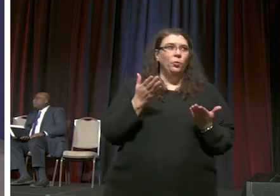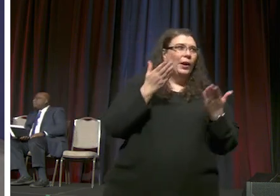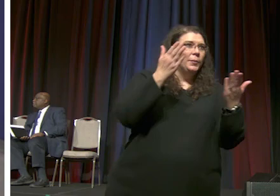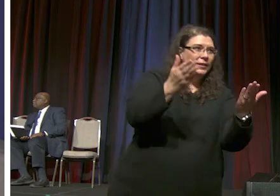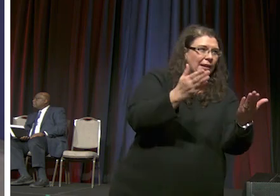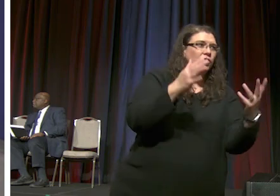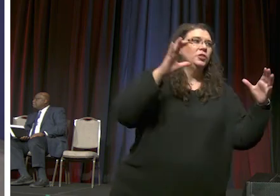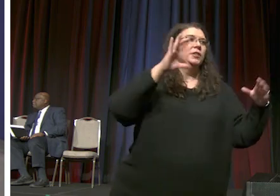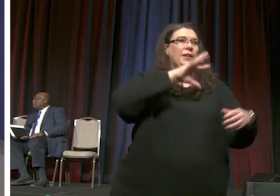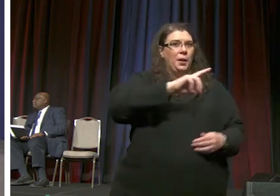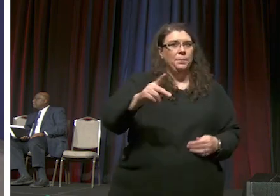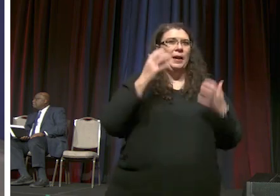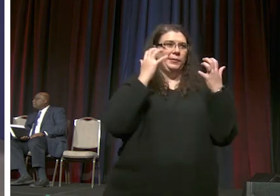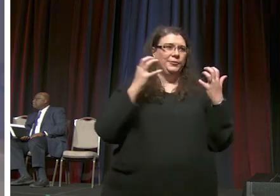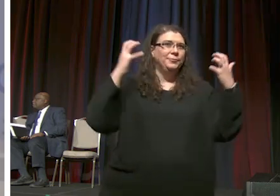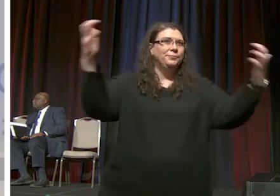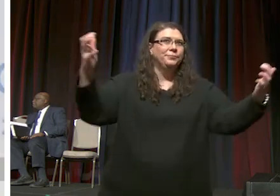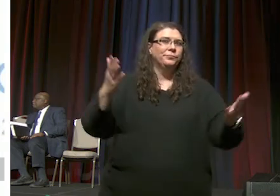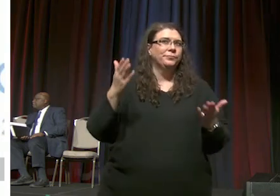back to the body